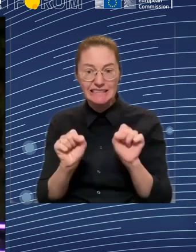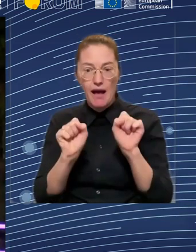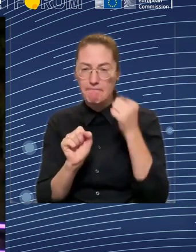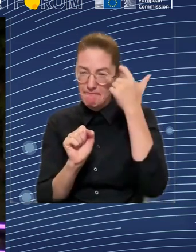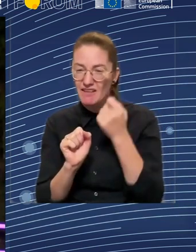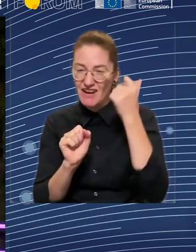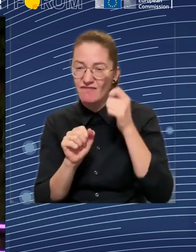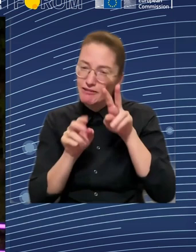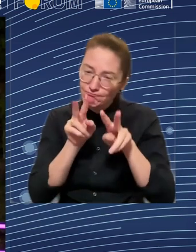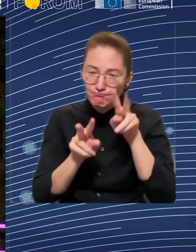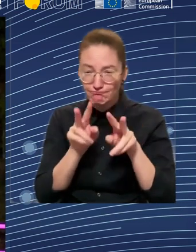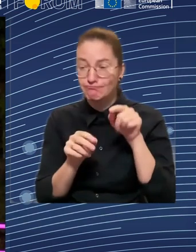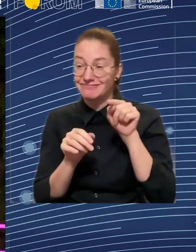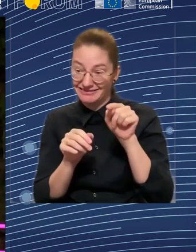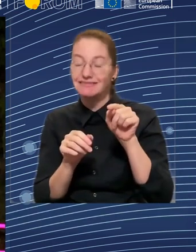Yeah, it's me again.